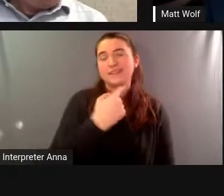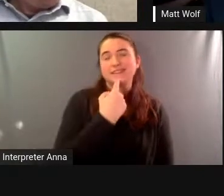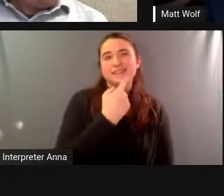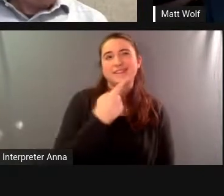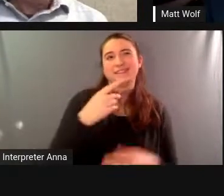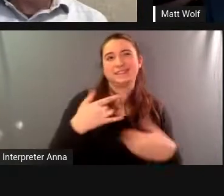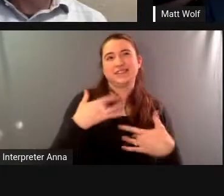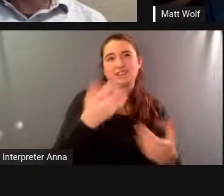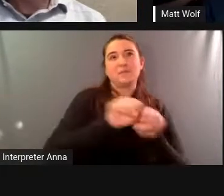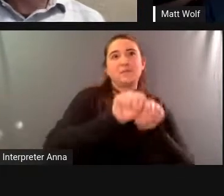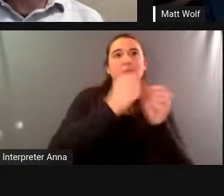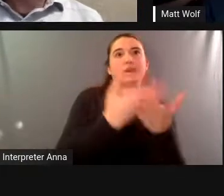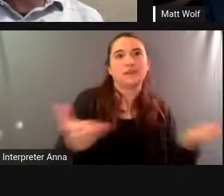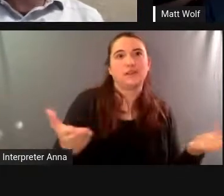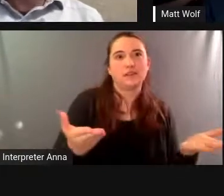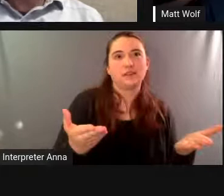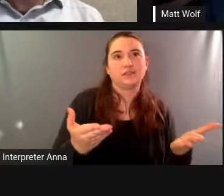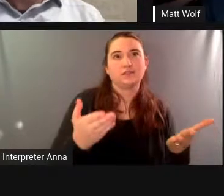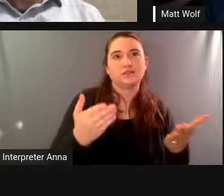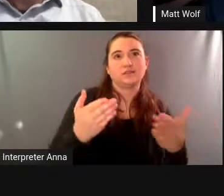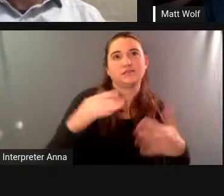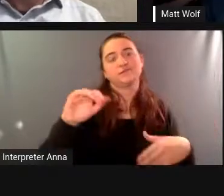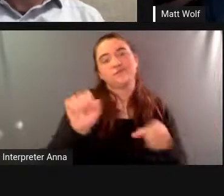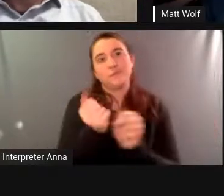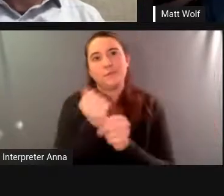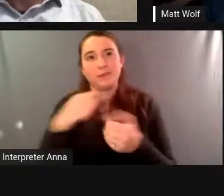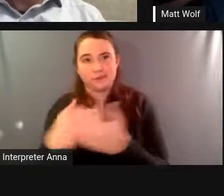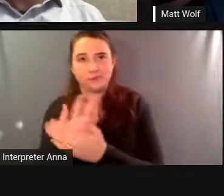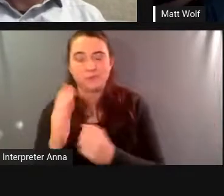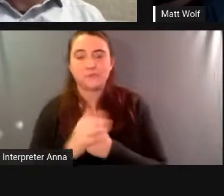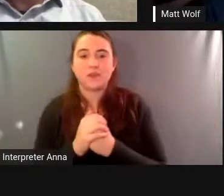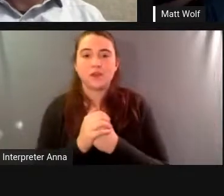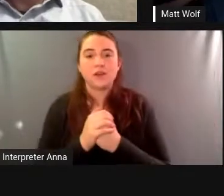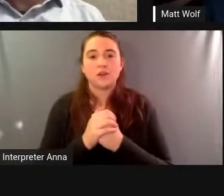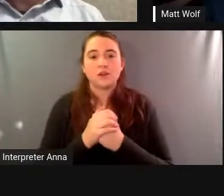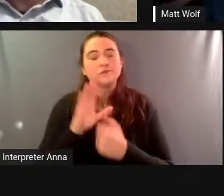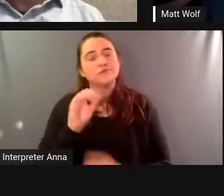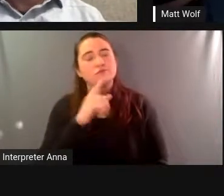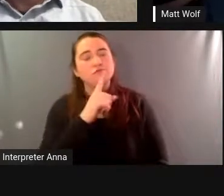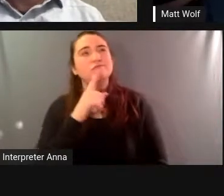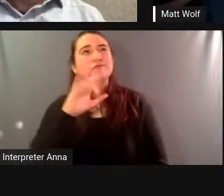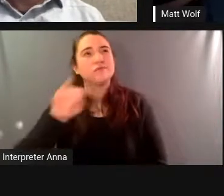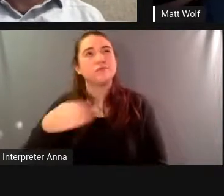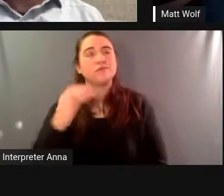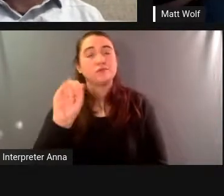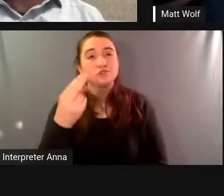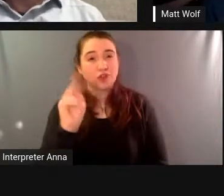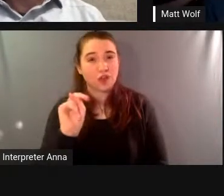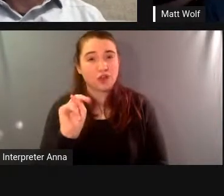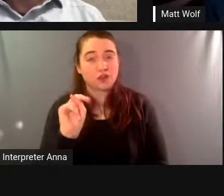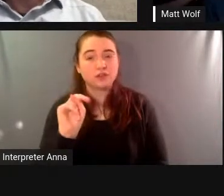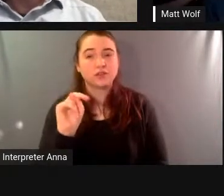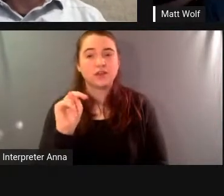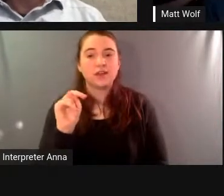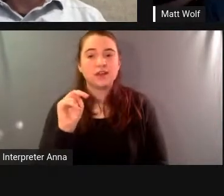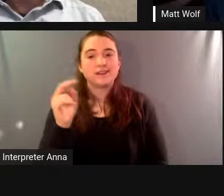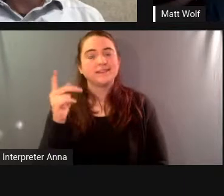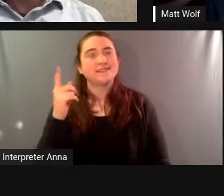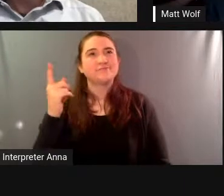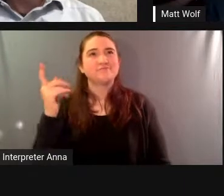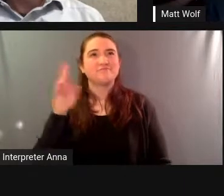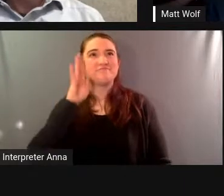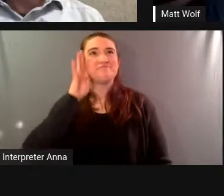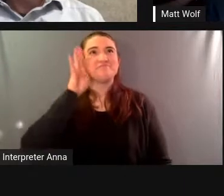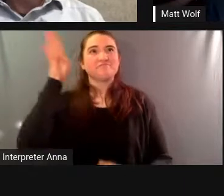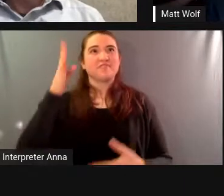present in john allen as a leader and in in the aspirations and futurism of the project so um i think